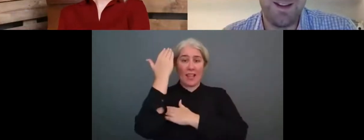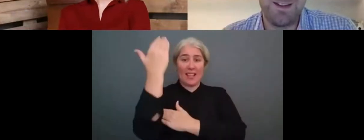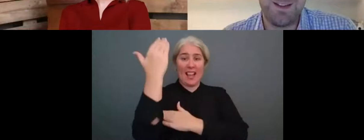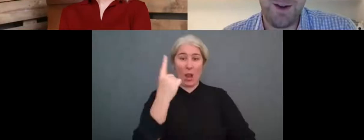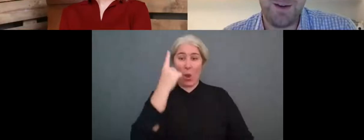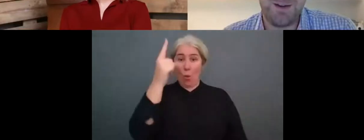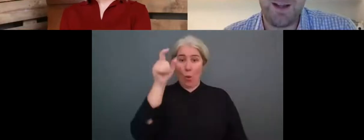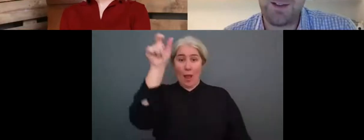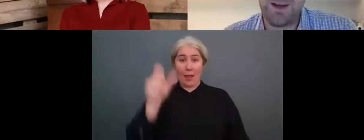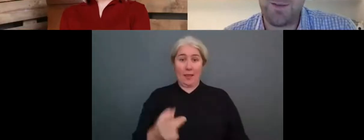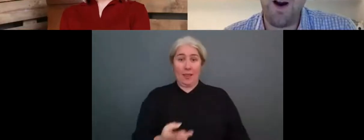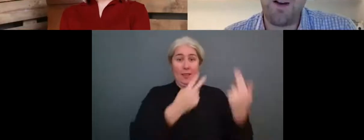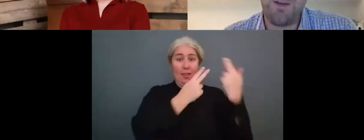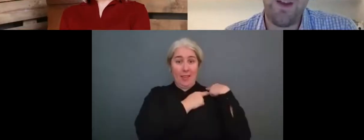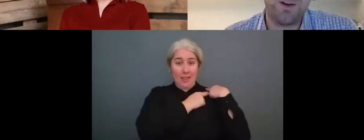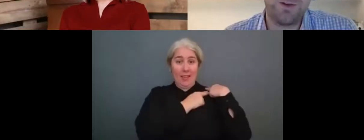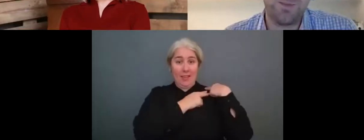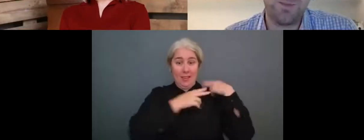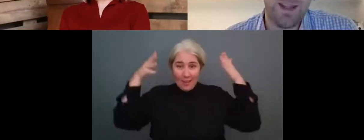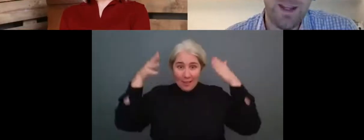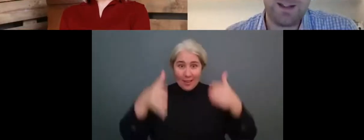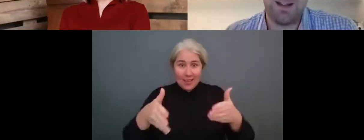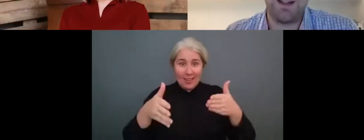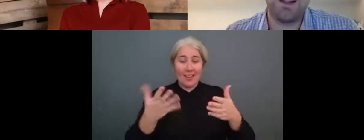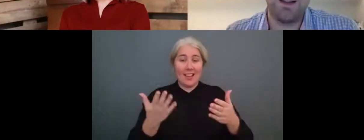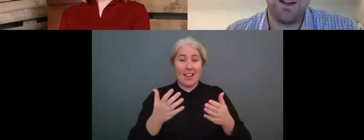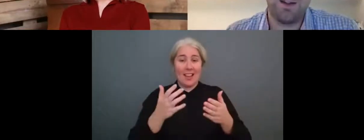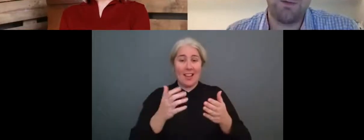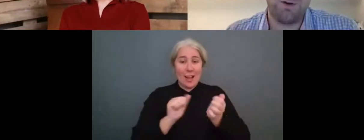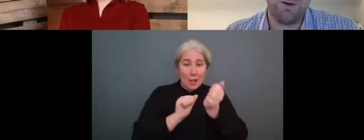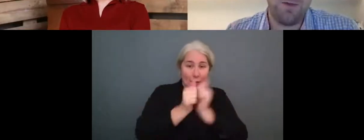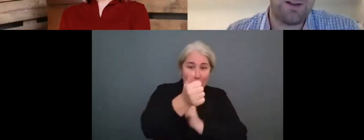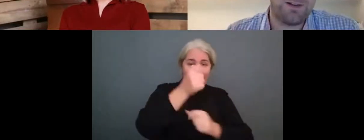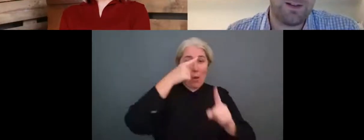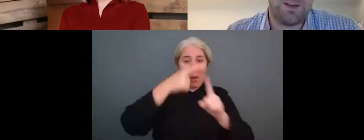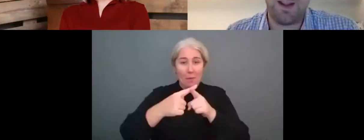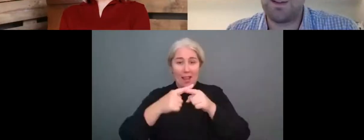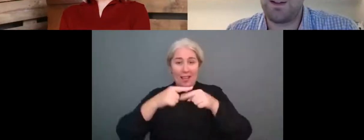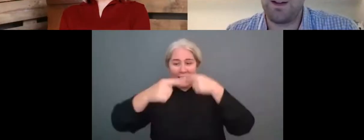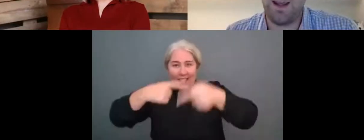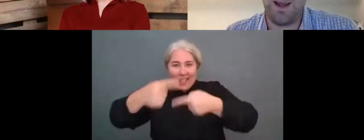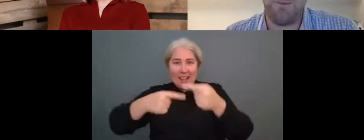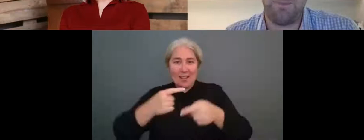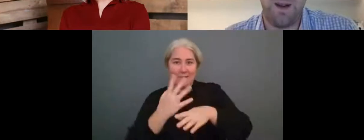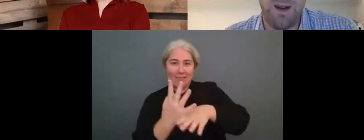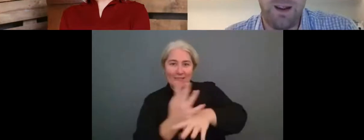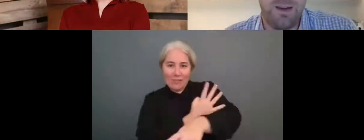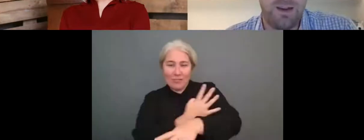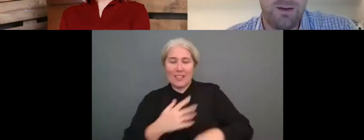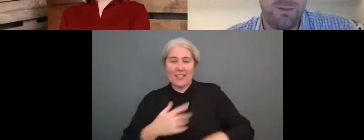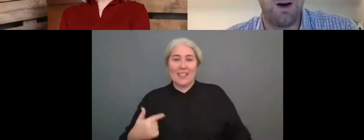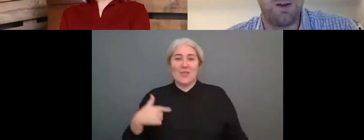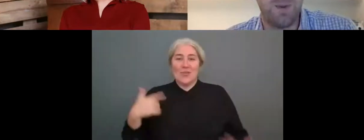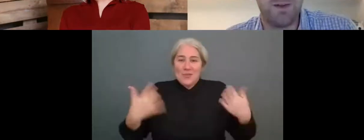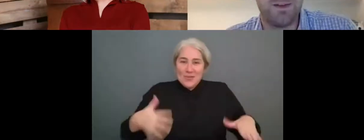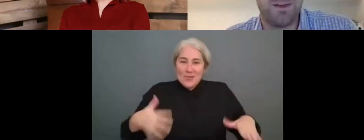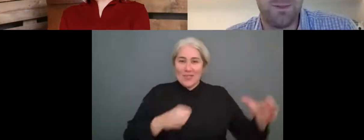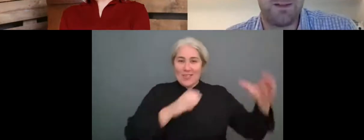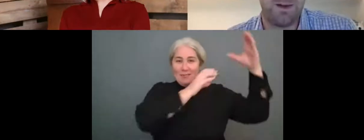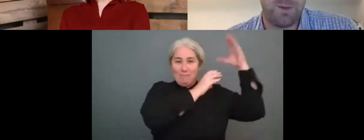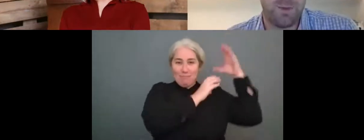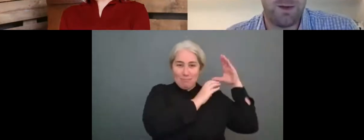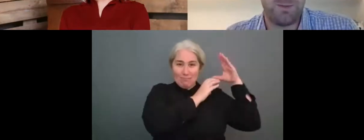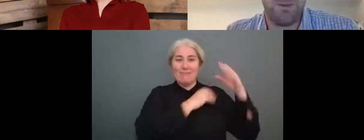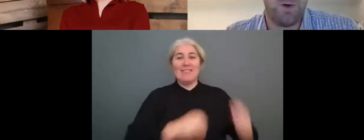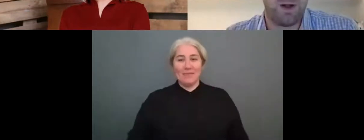me. So, so actually what I've found, particularly through events like this and, and it, well, I suppose since